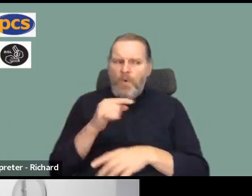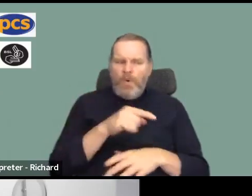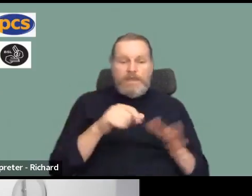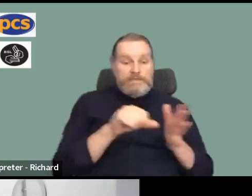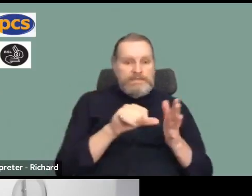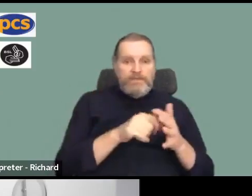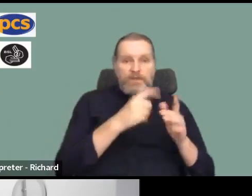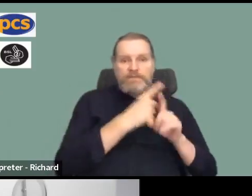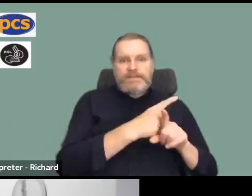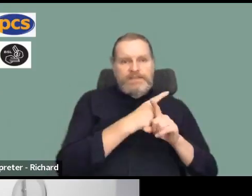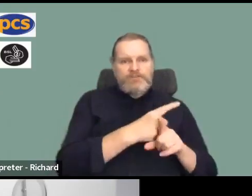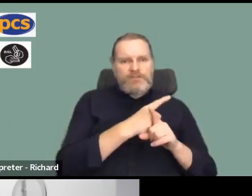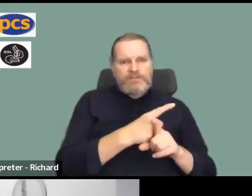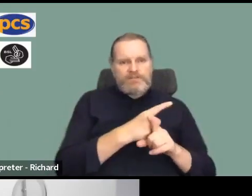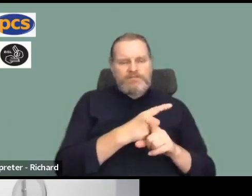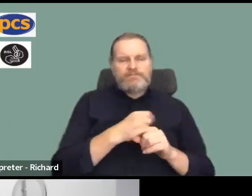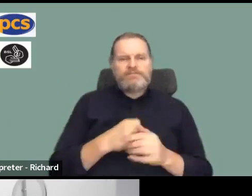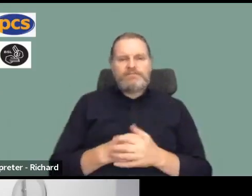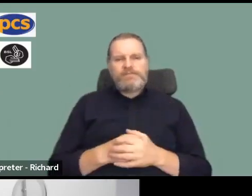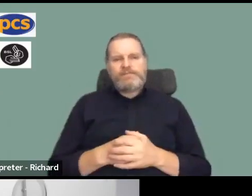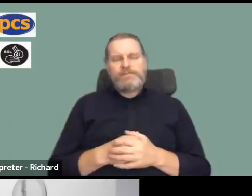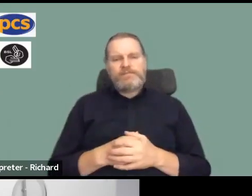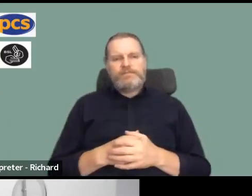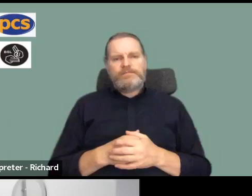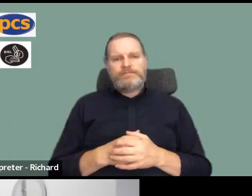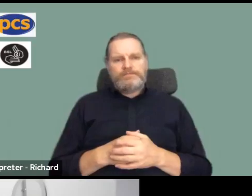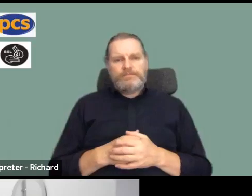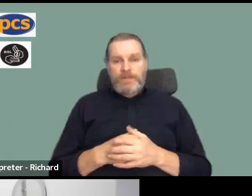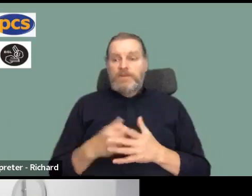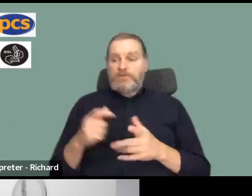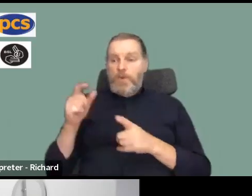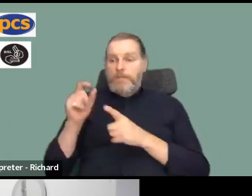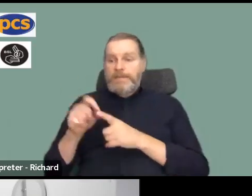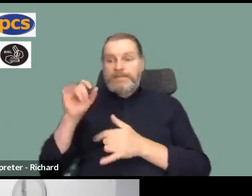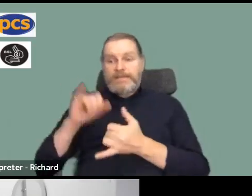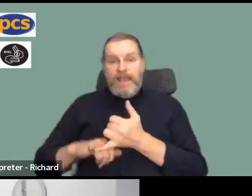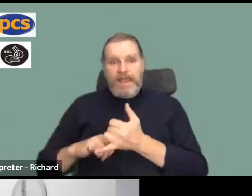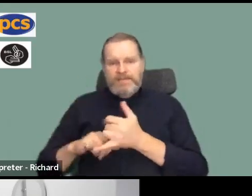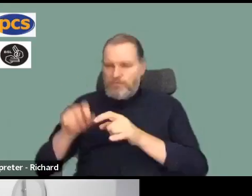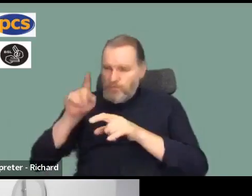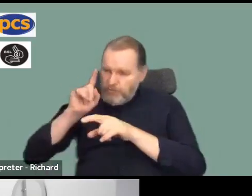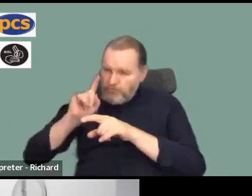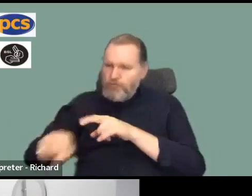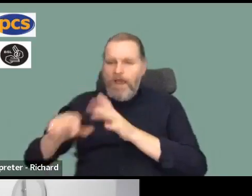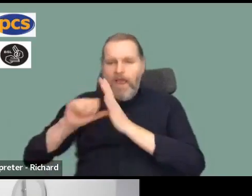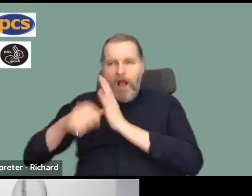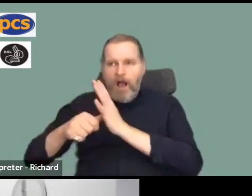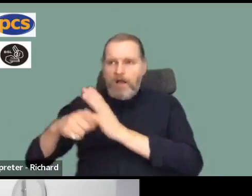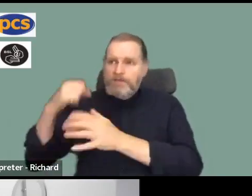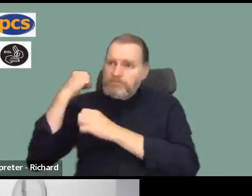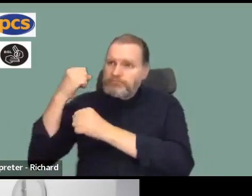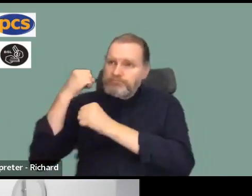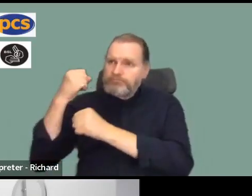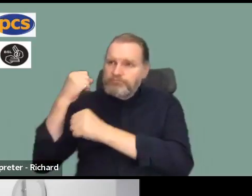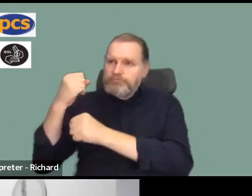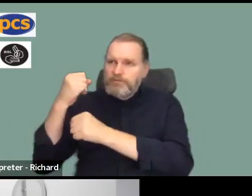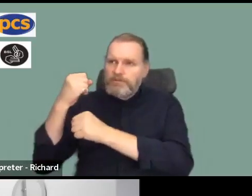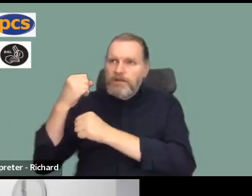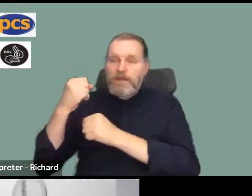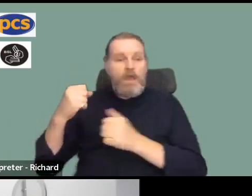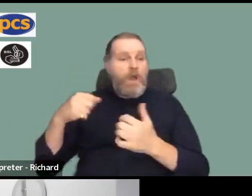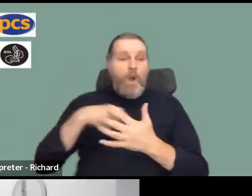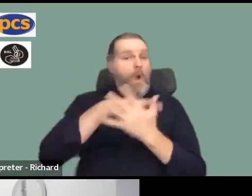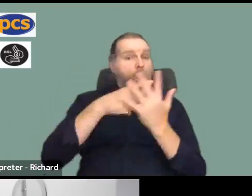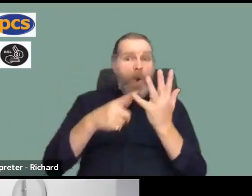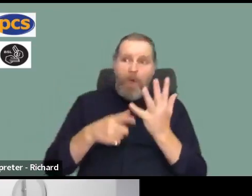need to understand is that PCS, we try as hard as anyone else and everybody has similar problems to